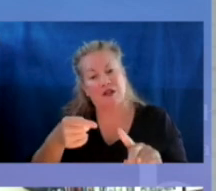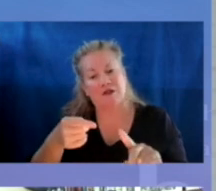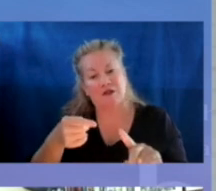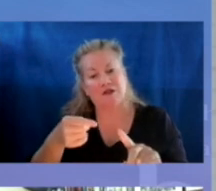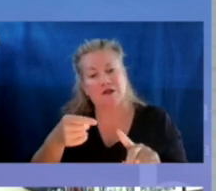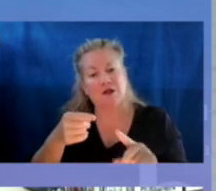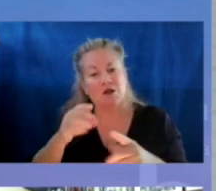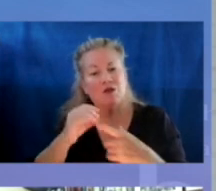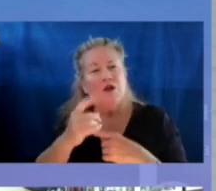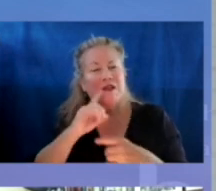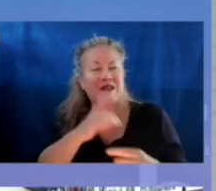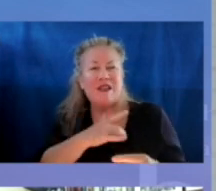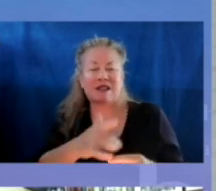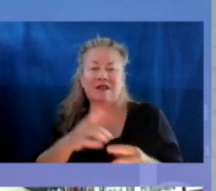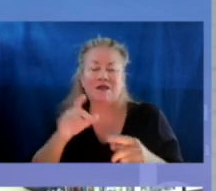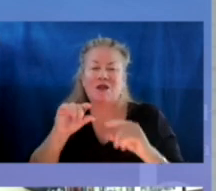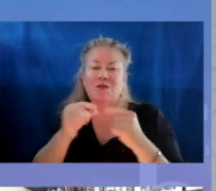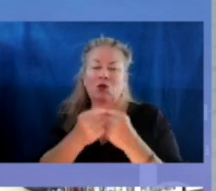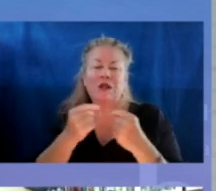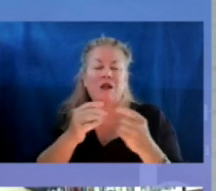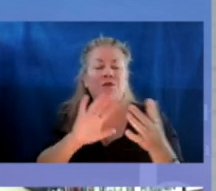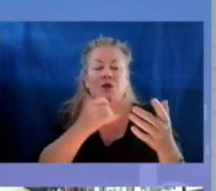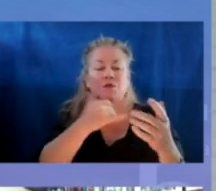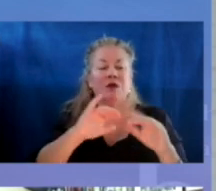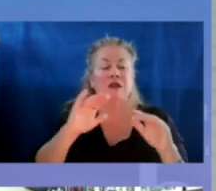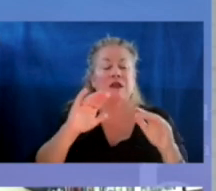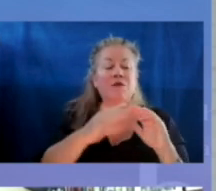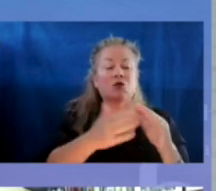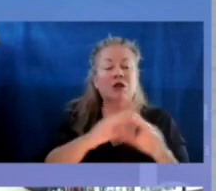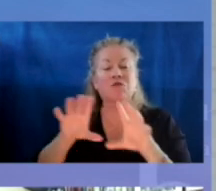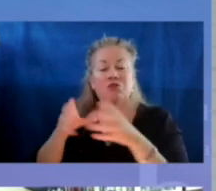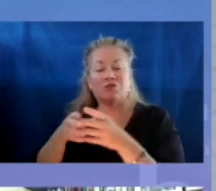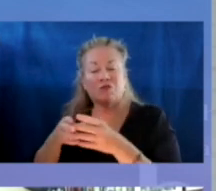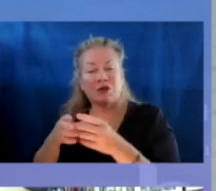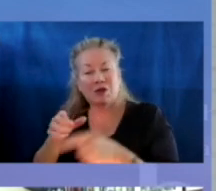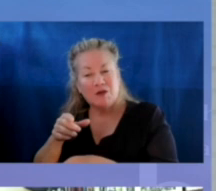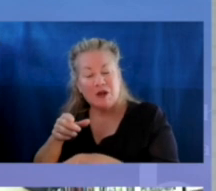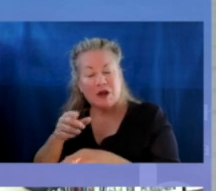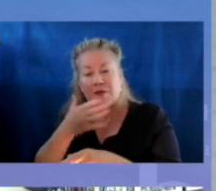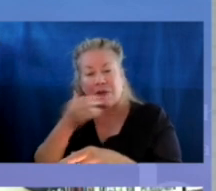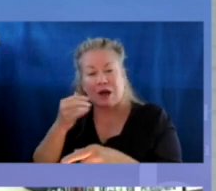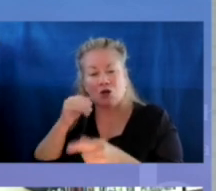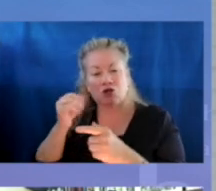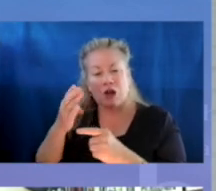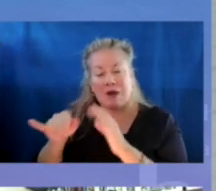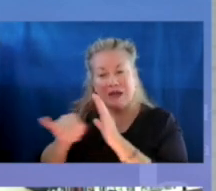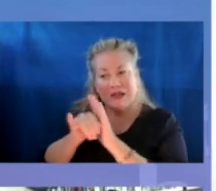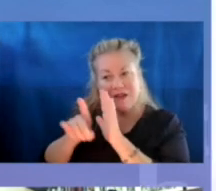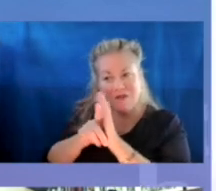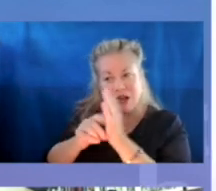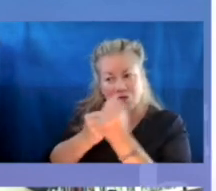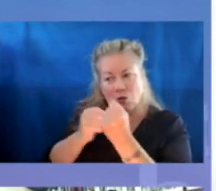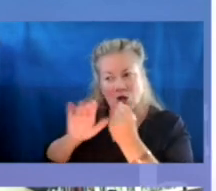represent historically marginalized communities so we can do a better job, identify and supporting those students.